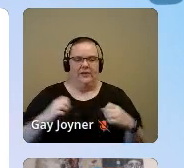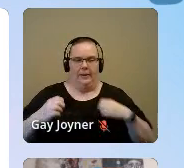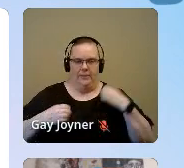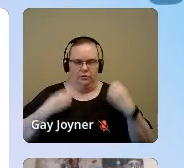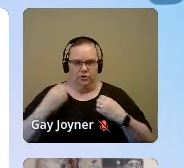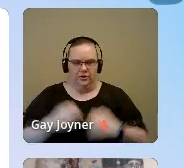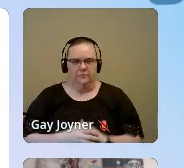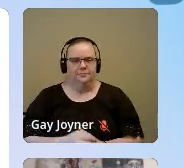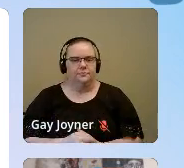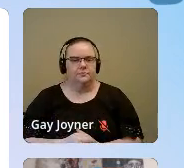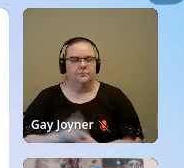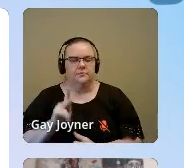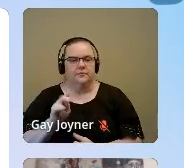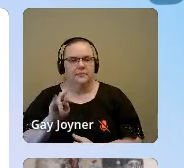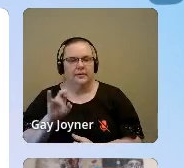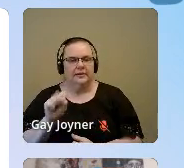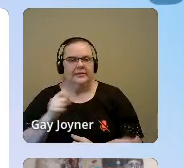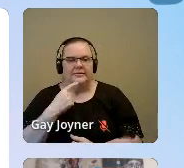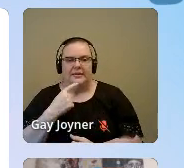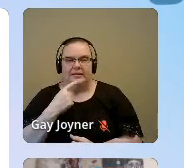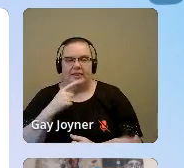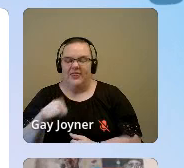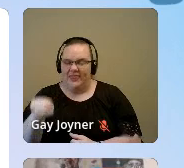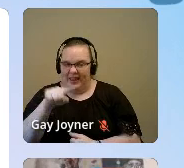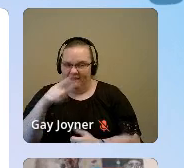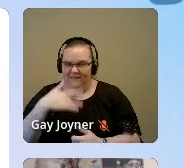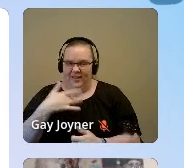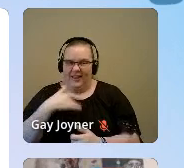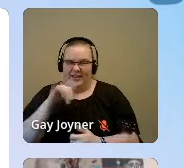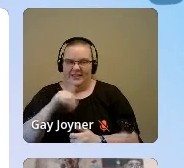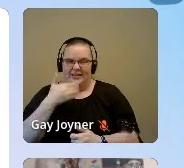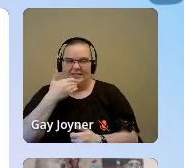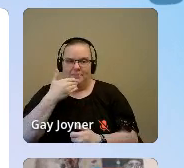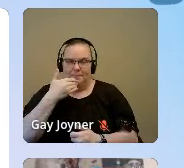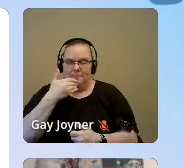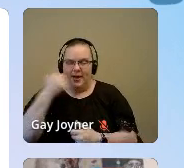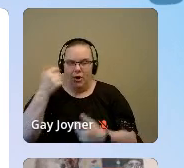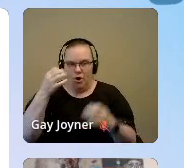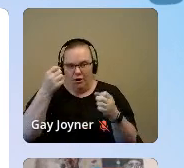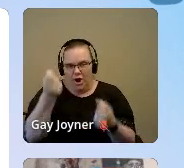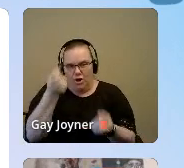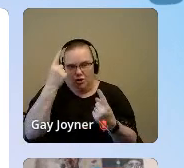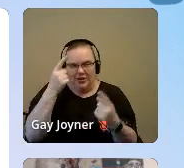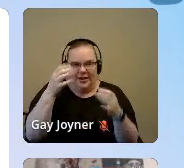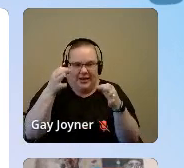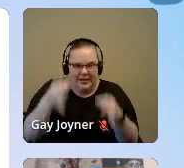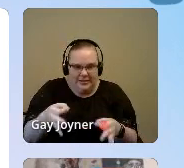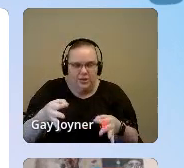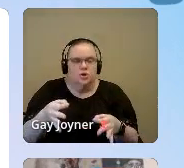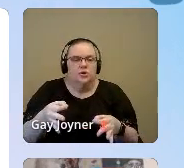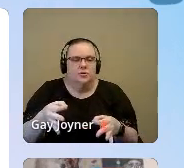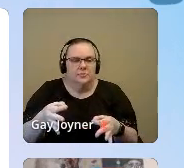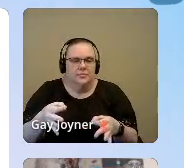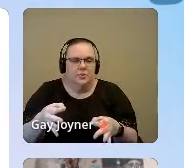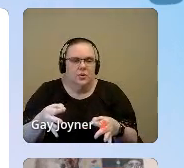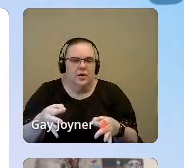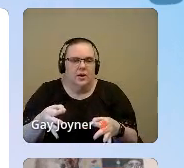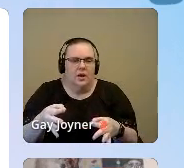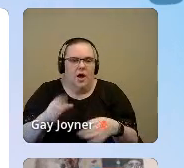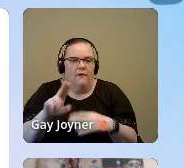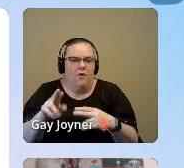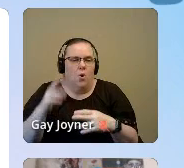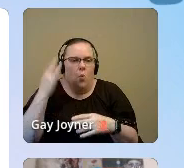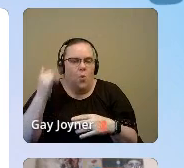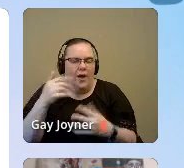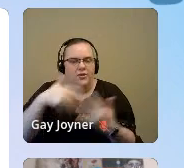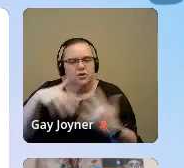community understand better social determinants of health, colonization that psychiatry is based upon, and to understand why people struggle